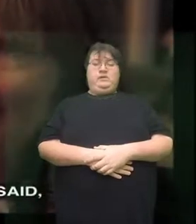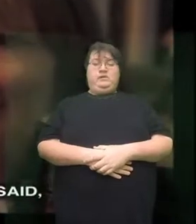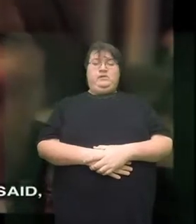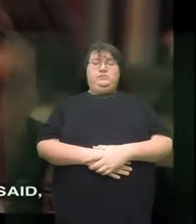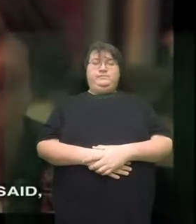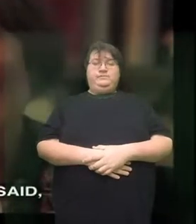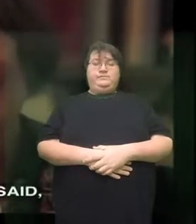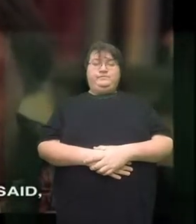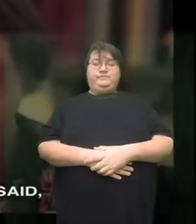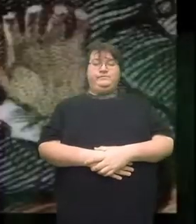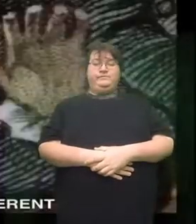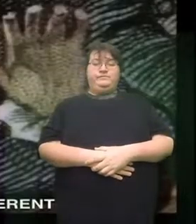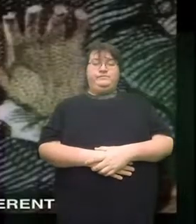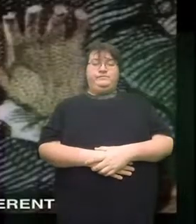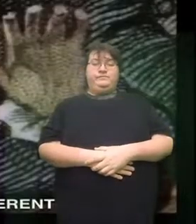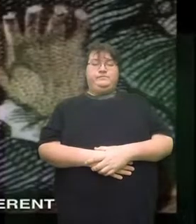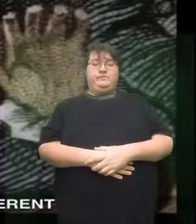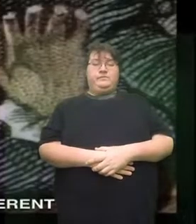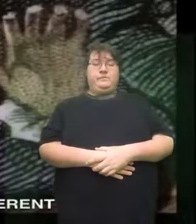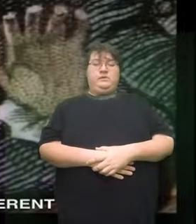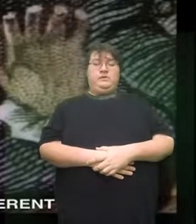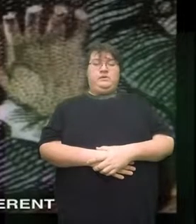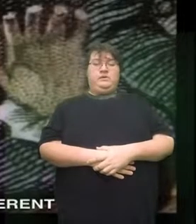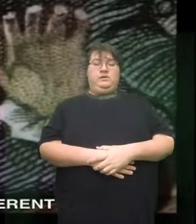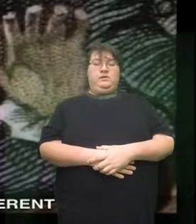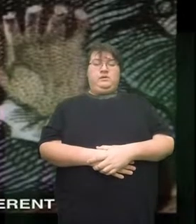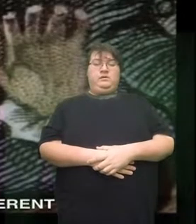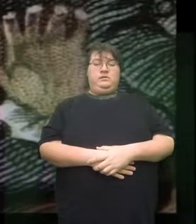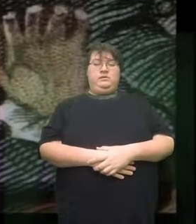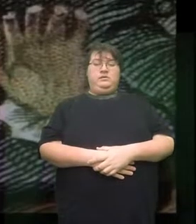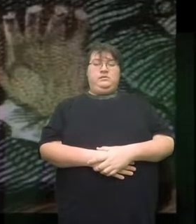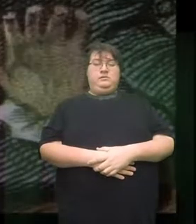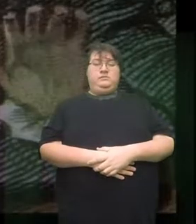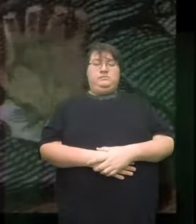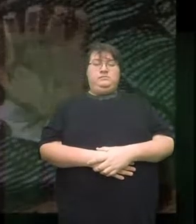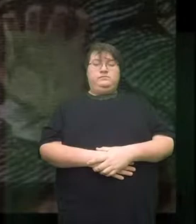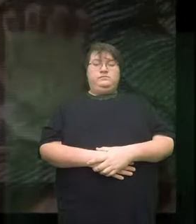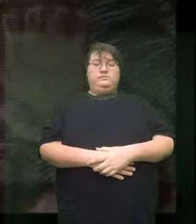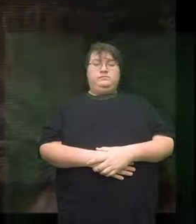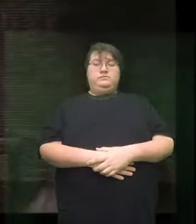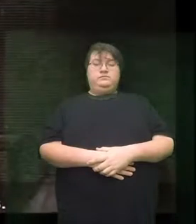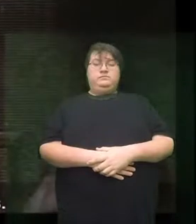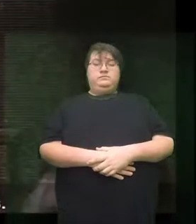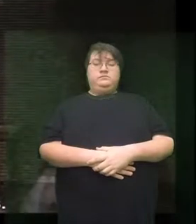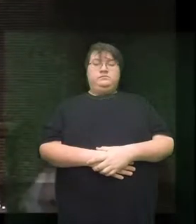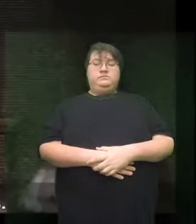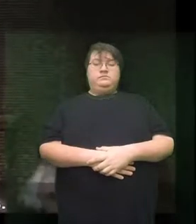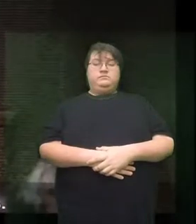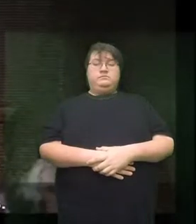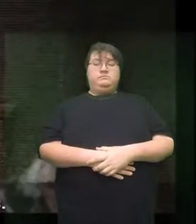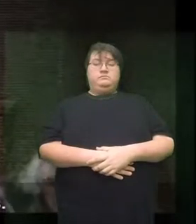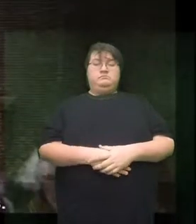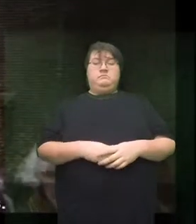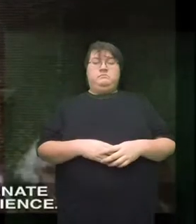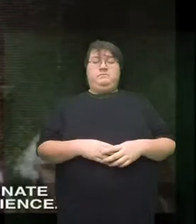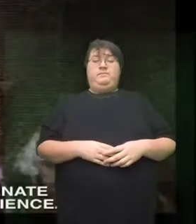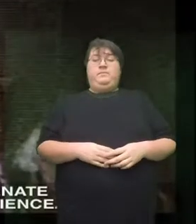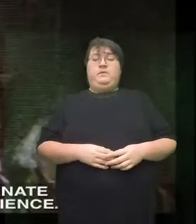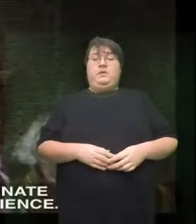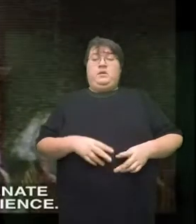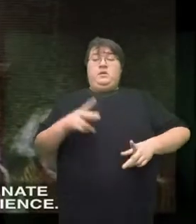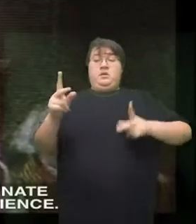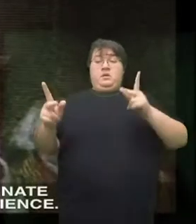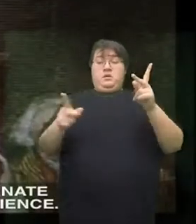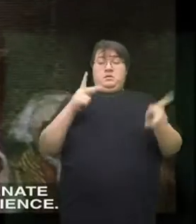Well, the federalists said, you know, the Senate's a little different than institutions you're used to. It has to deal with foreign affairs. People